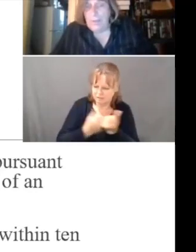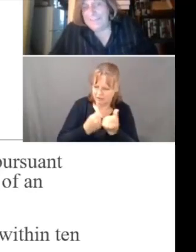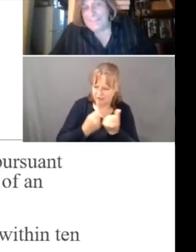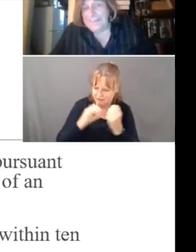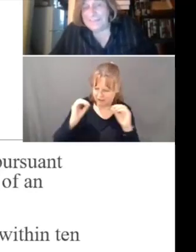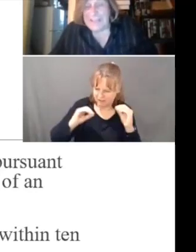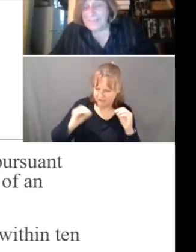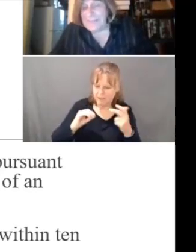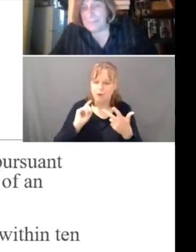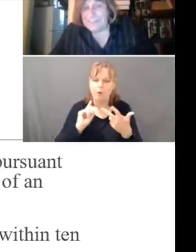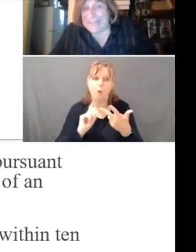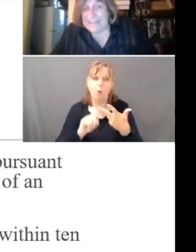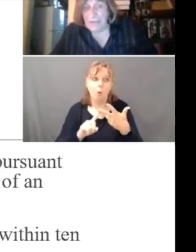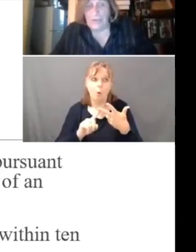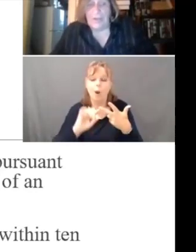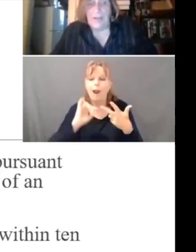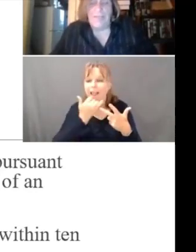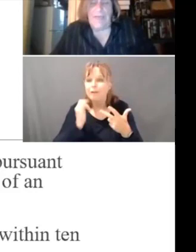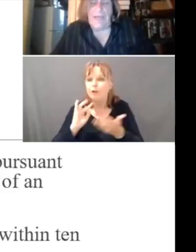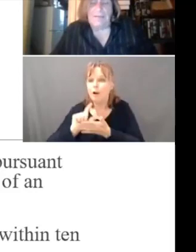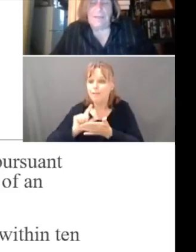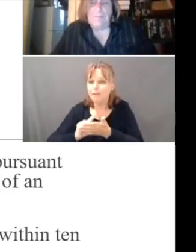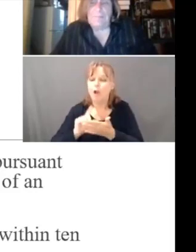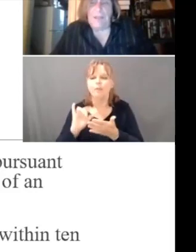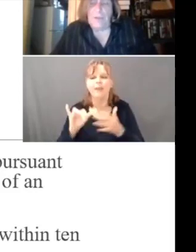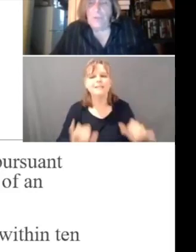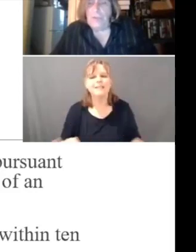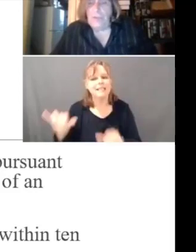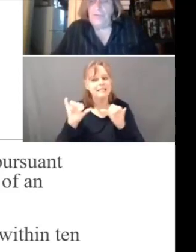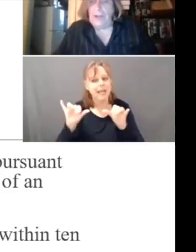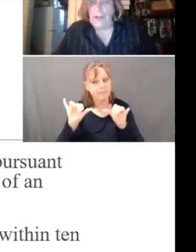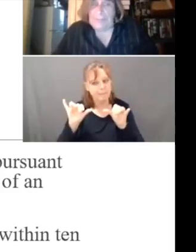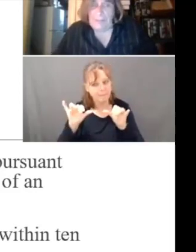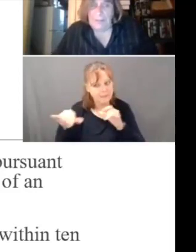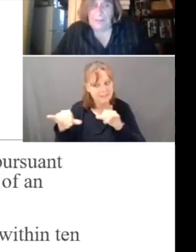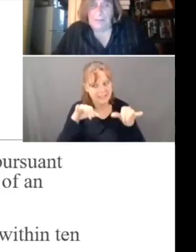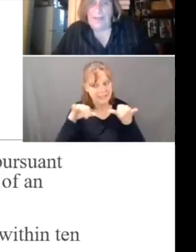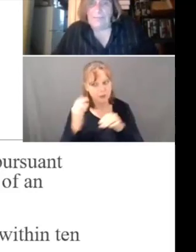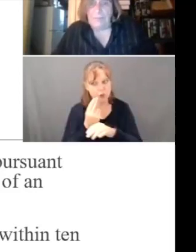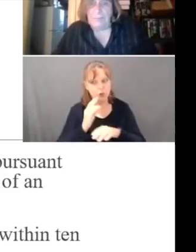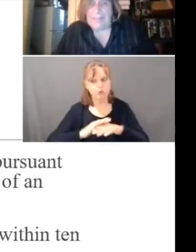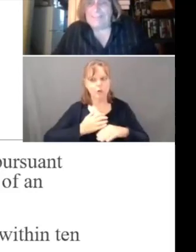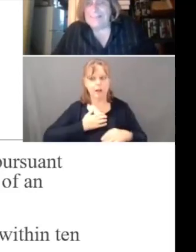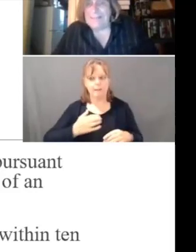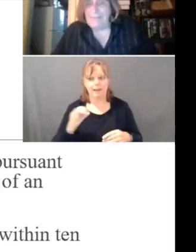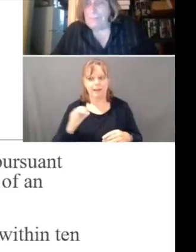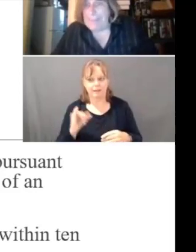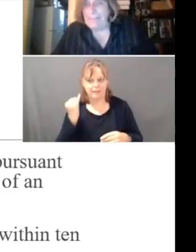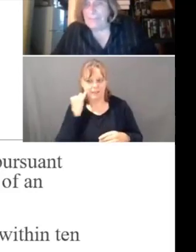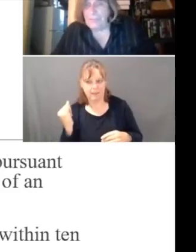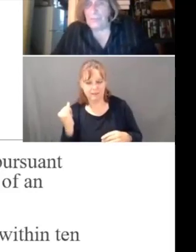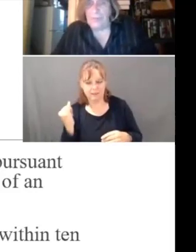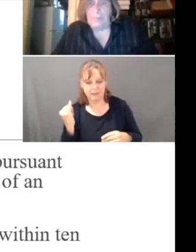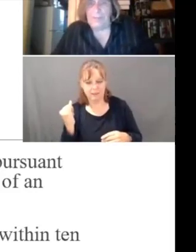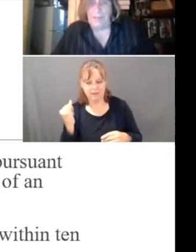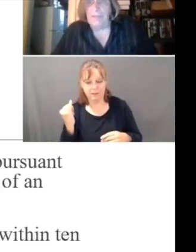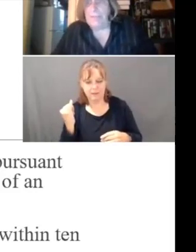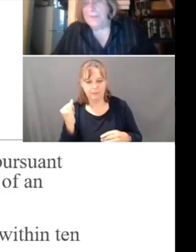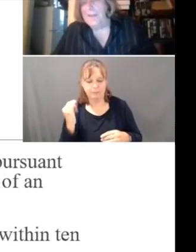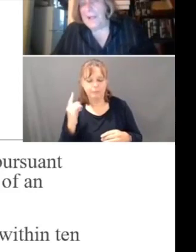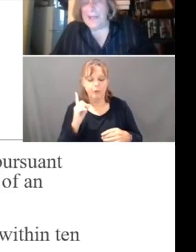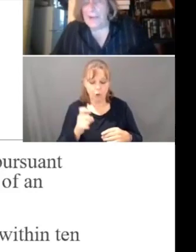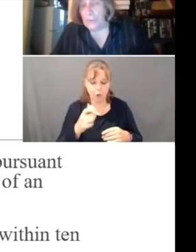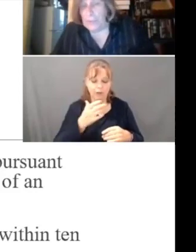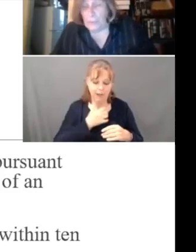law. That's the exact same standard that you would use on an appeal. You have to basically have a basis for an appeal